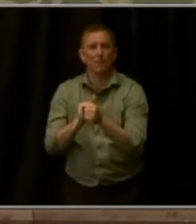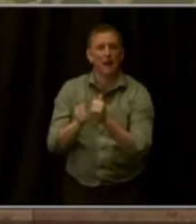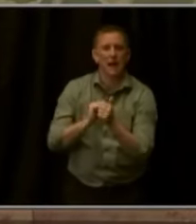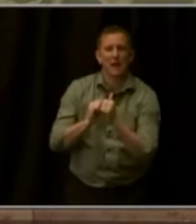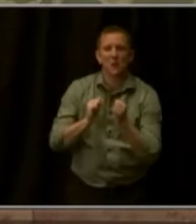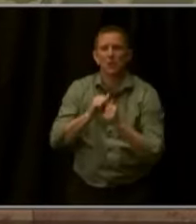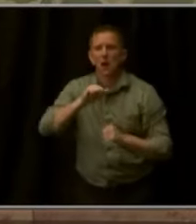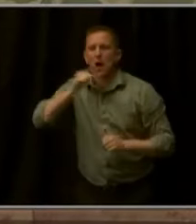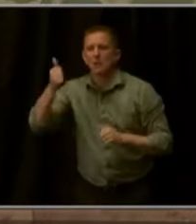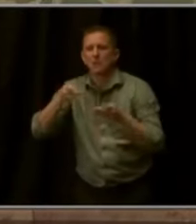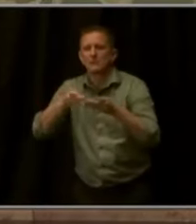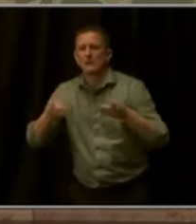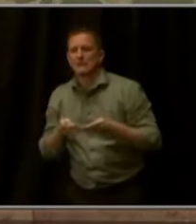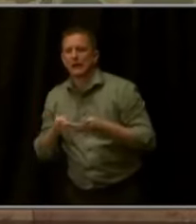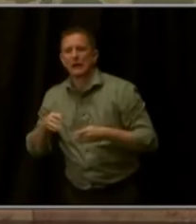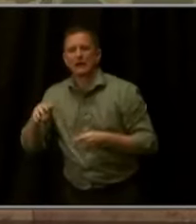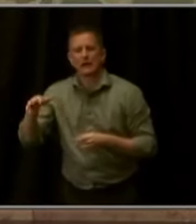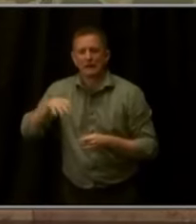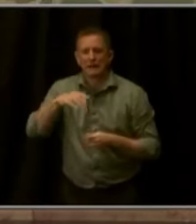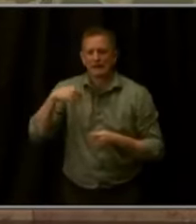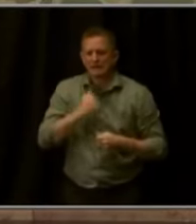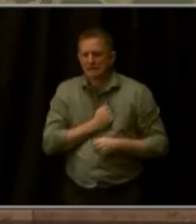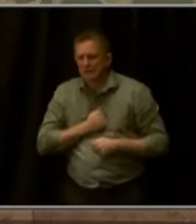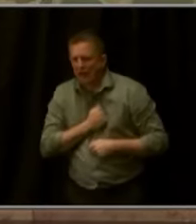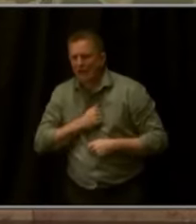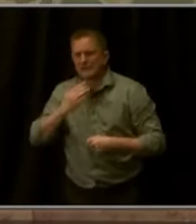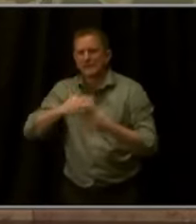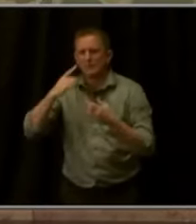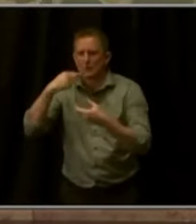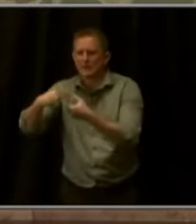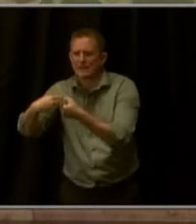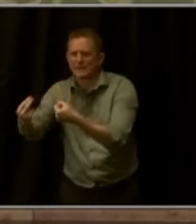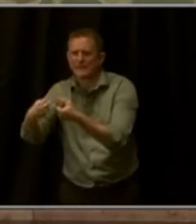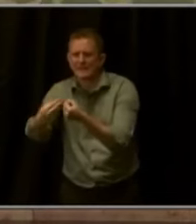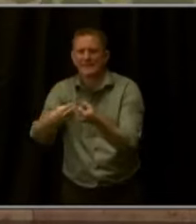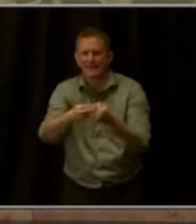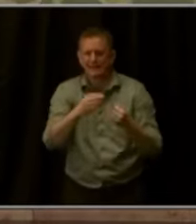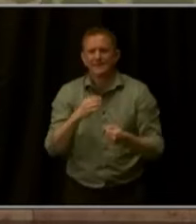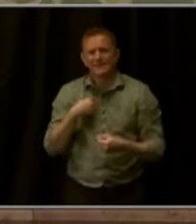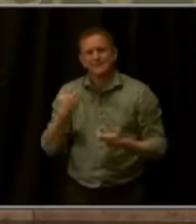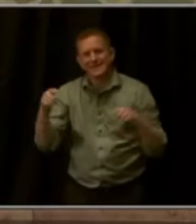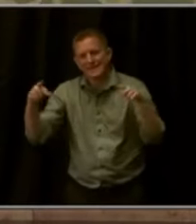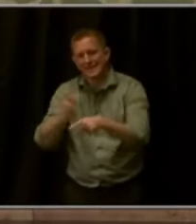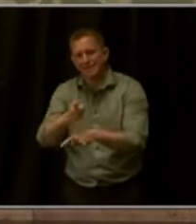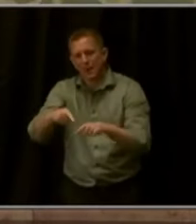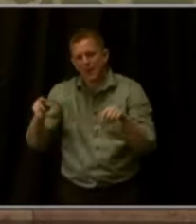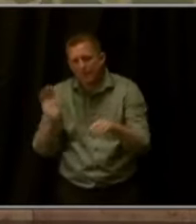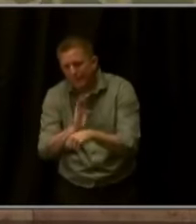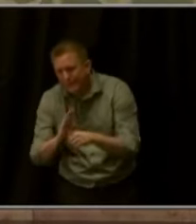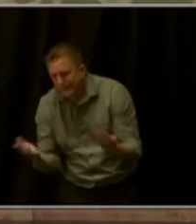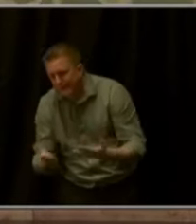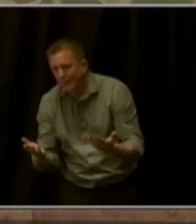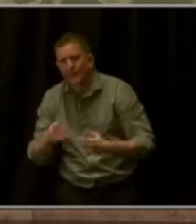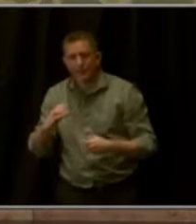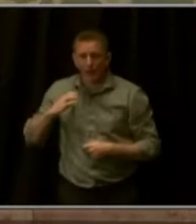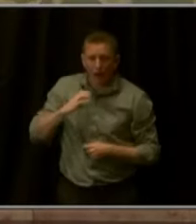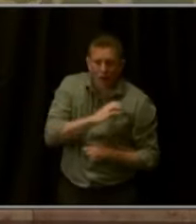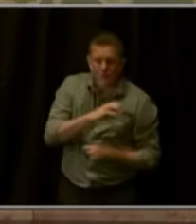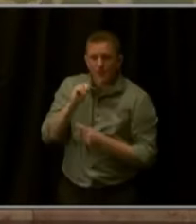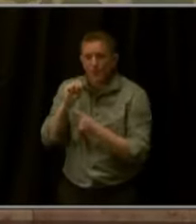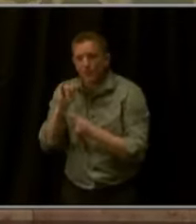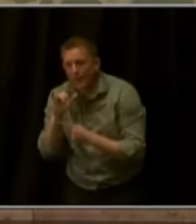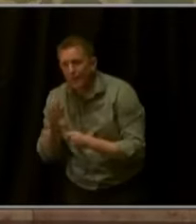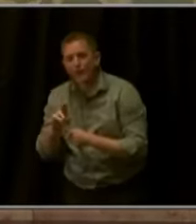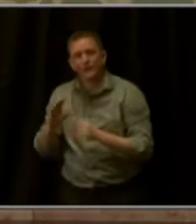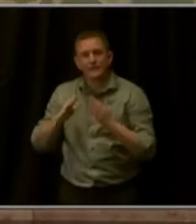sorry that we risk losing you. We want to keep you busy here, whether it's Congress, County Commissioner, Mayor, City Council. And frankly, I want to thank you for your desire to